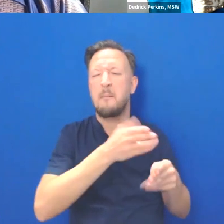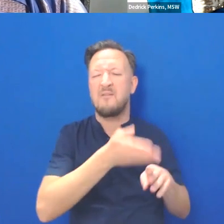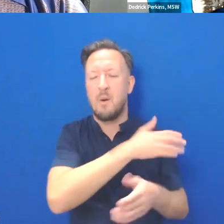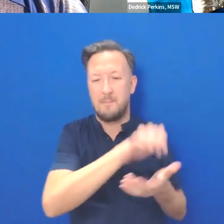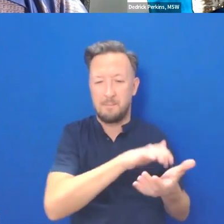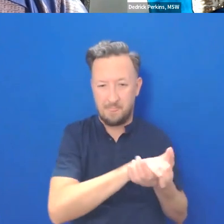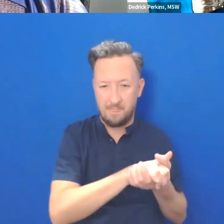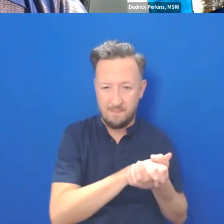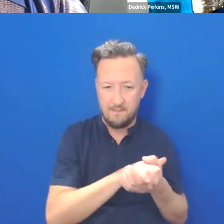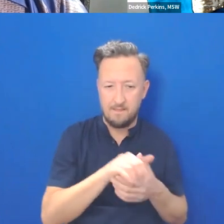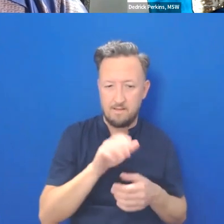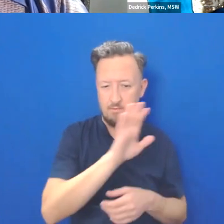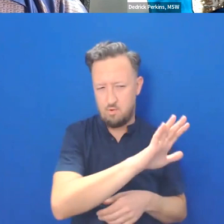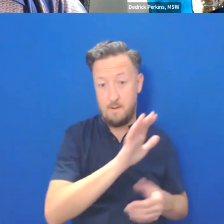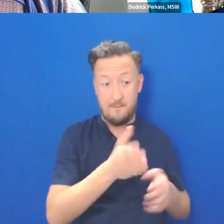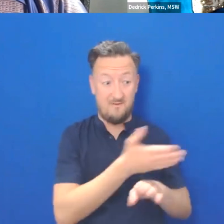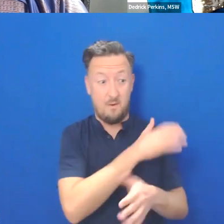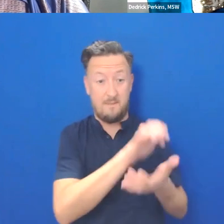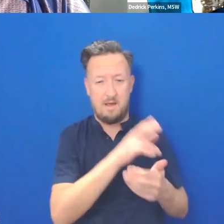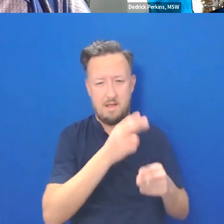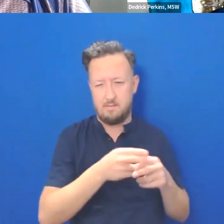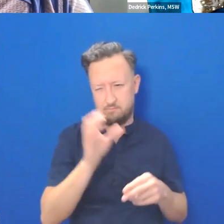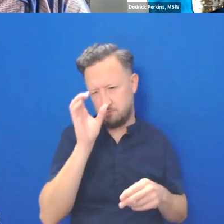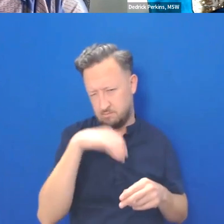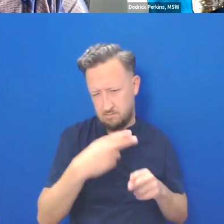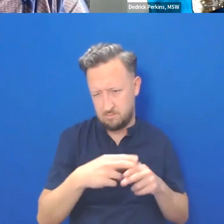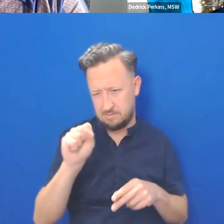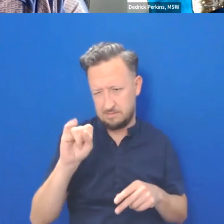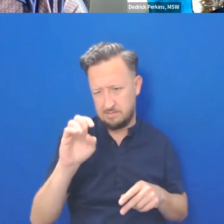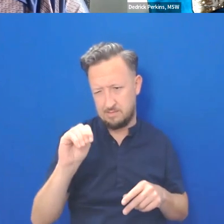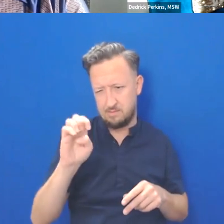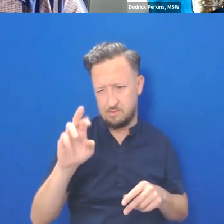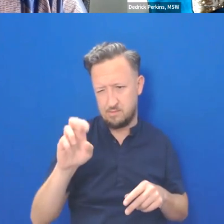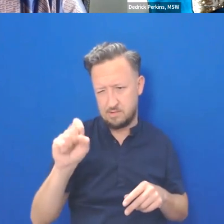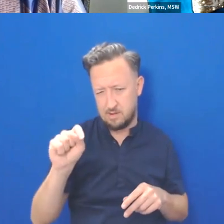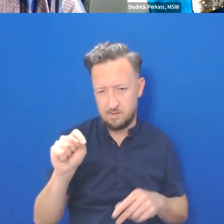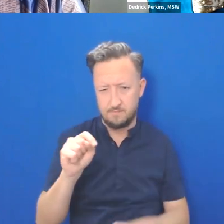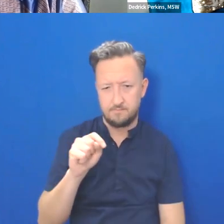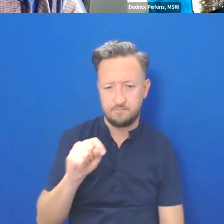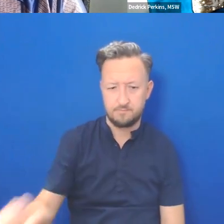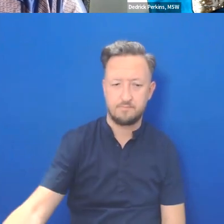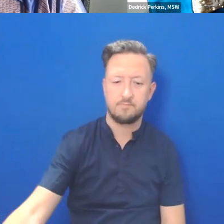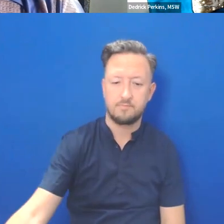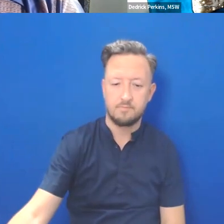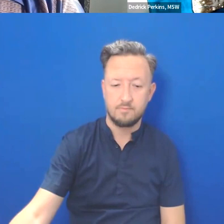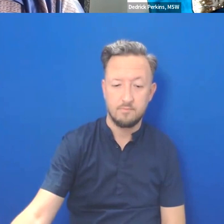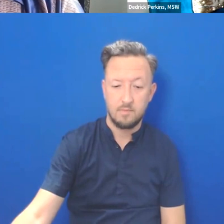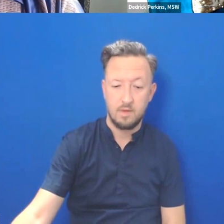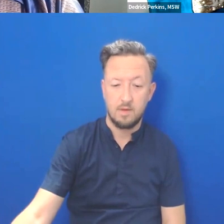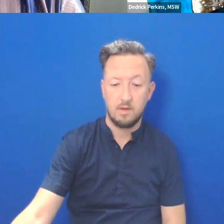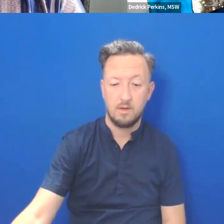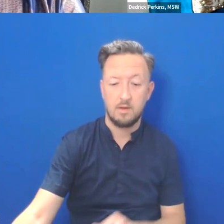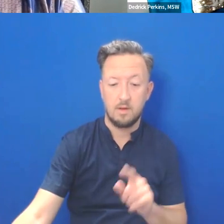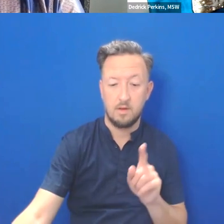Simerson, which is an uncommon name, Simerson. And then I find Simerson, page